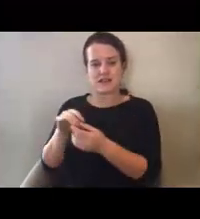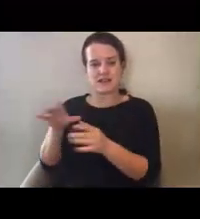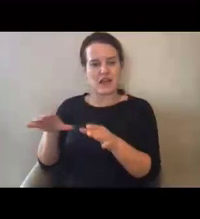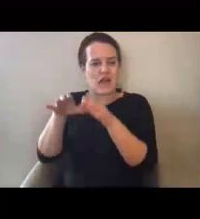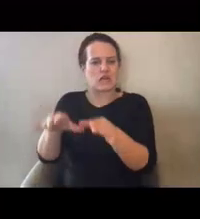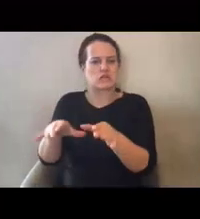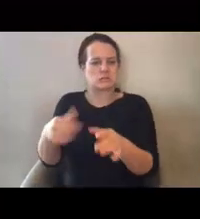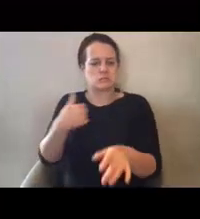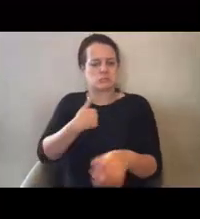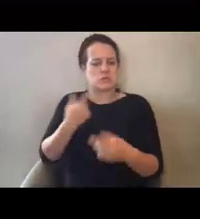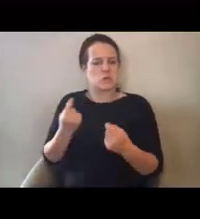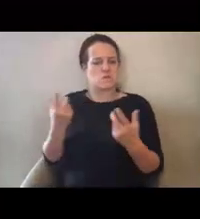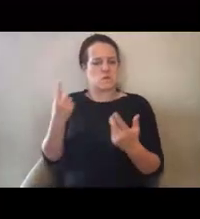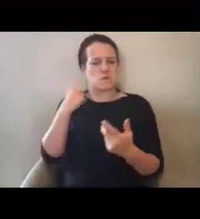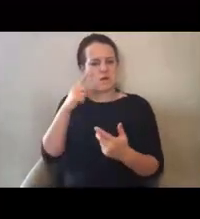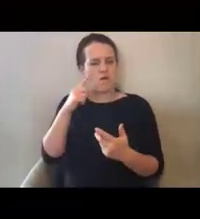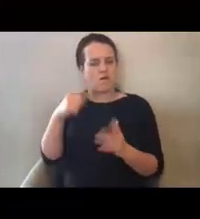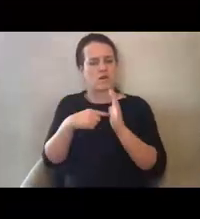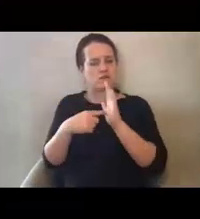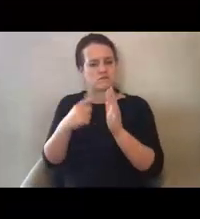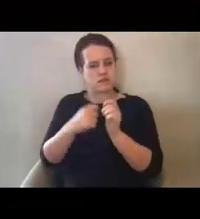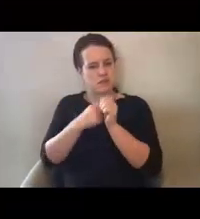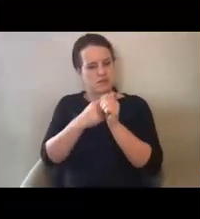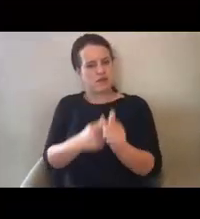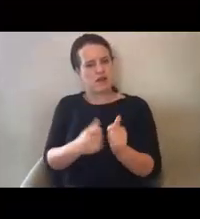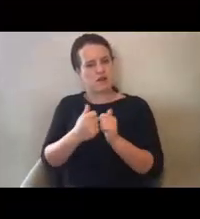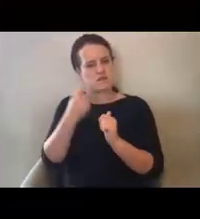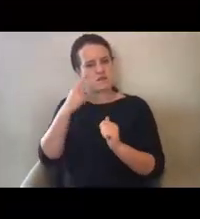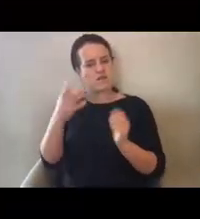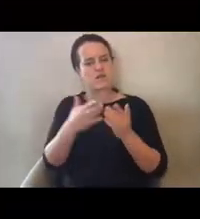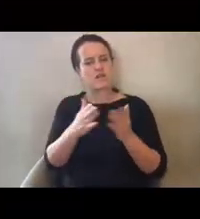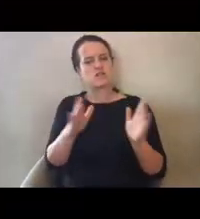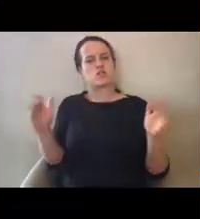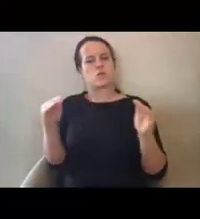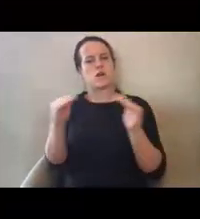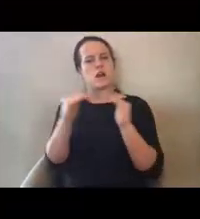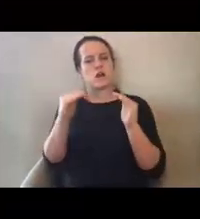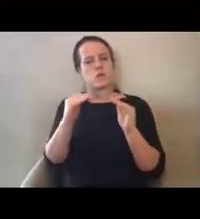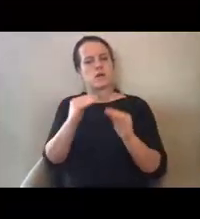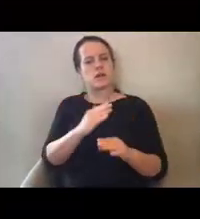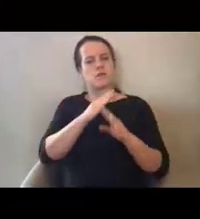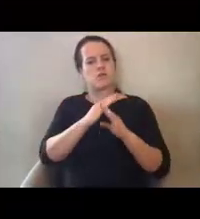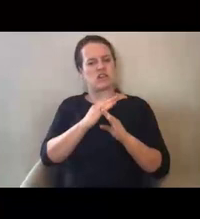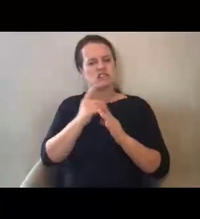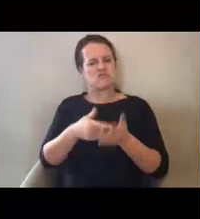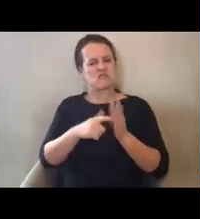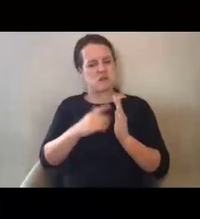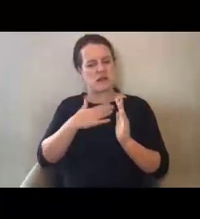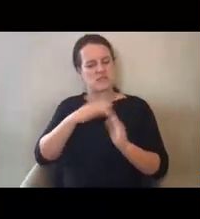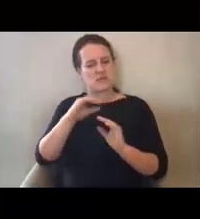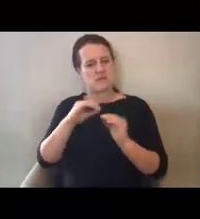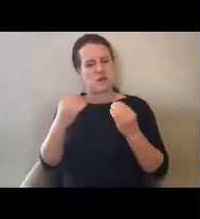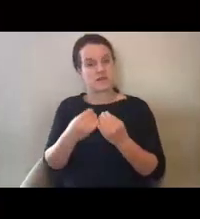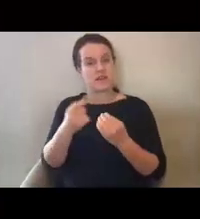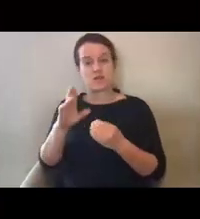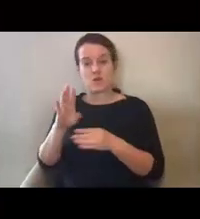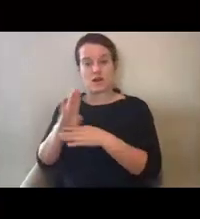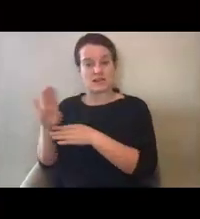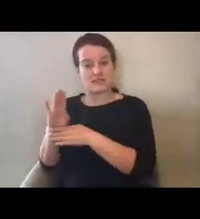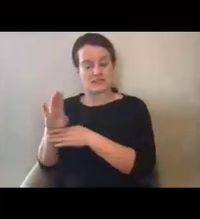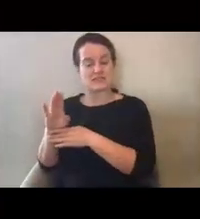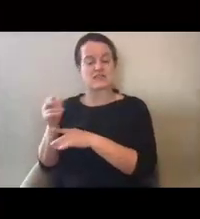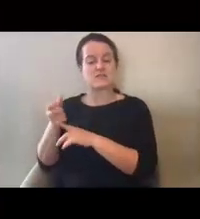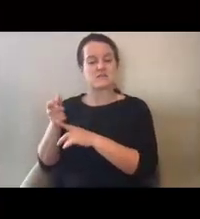do I need to do to demonstrate compliance with the general equity provision requiring that my organization or entity has